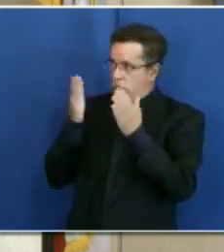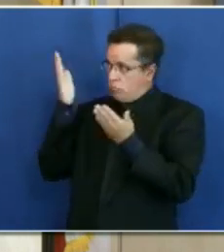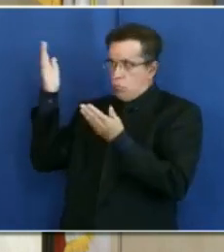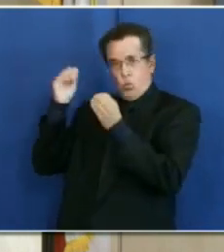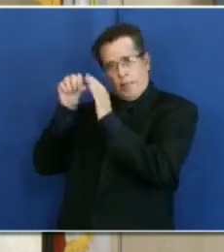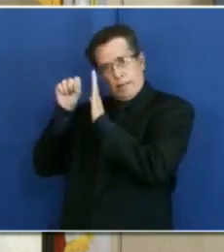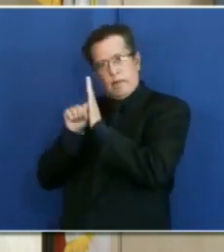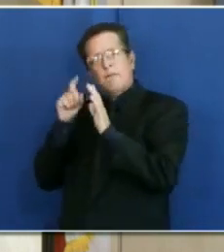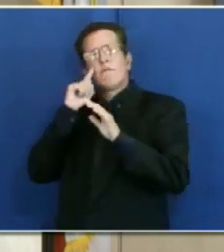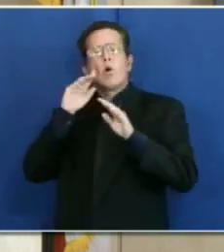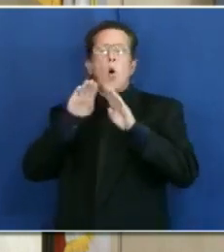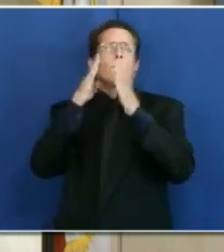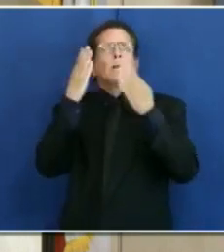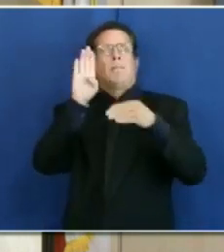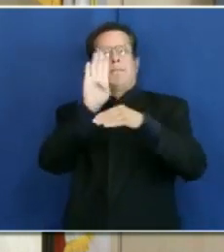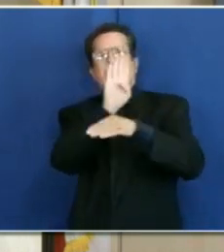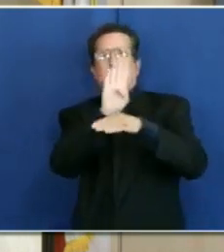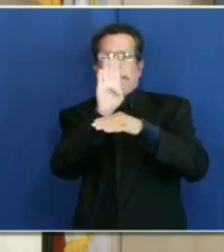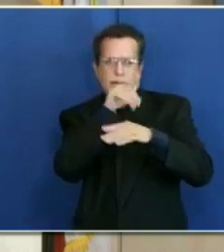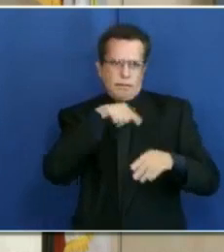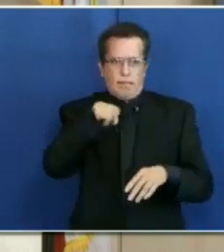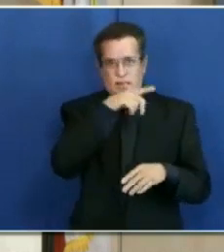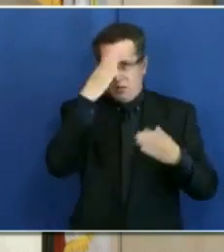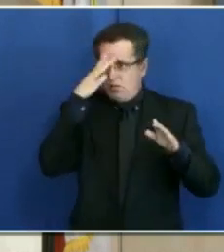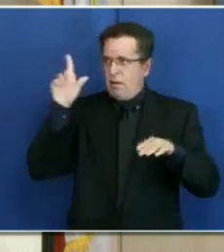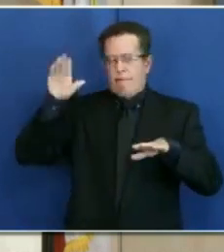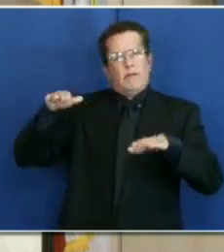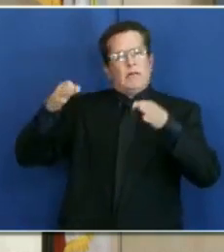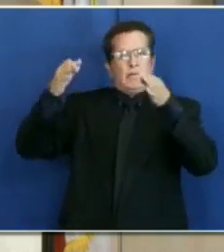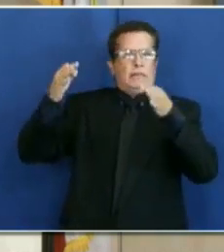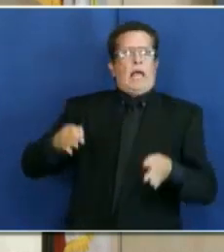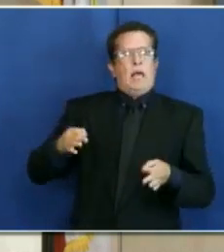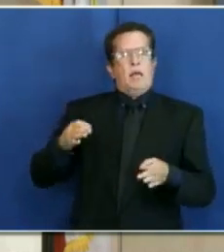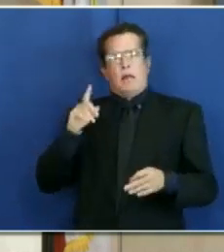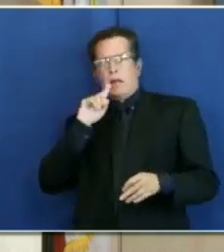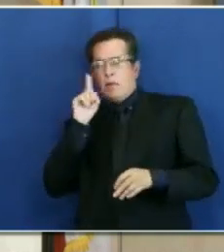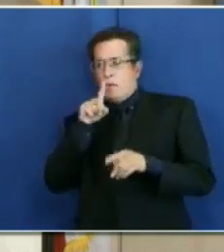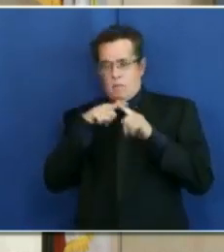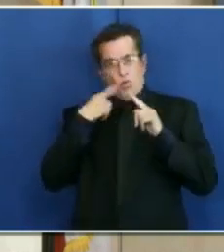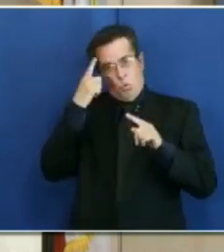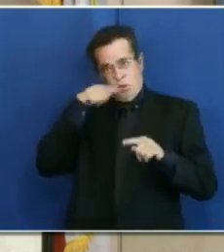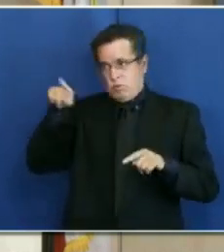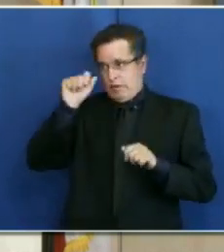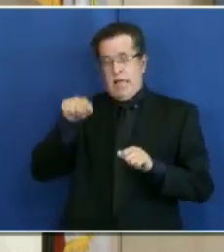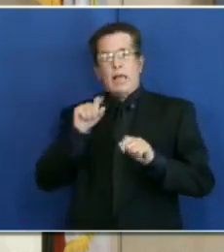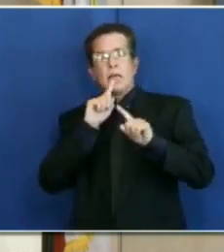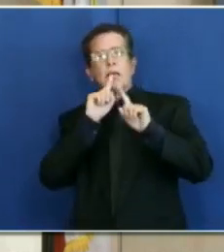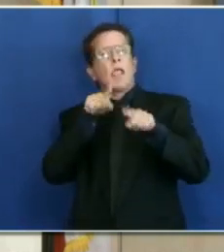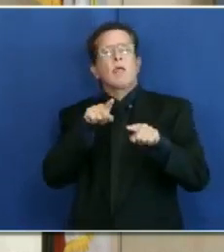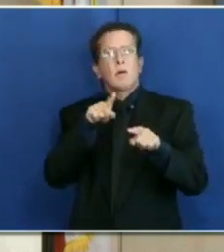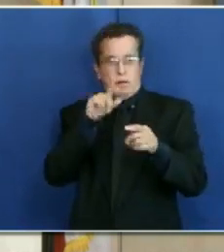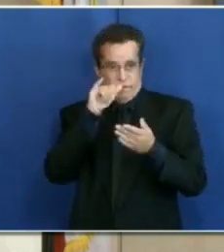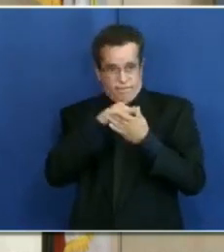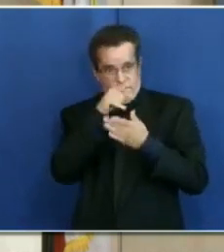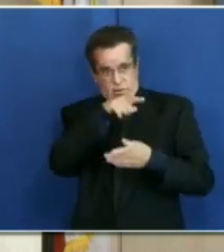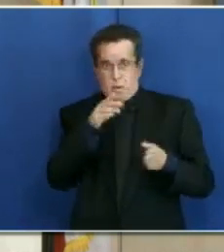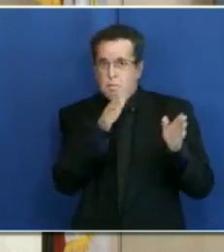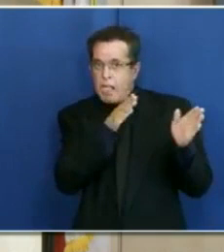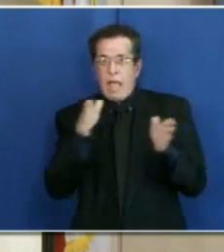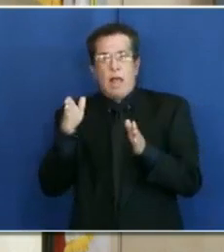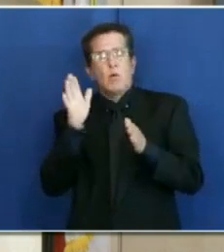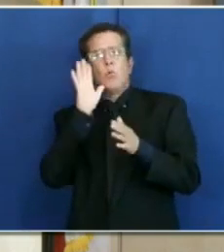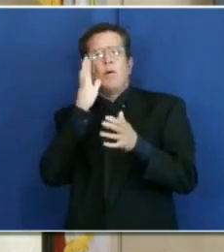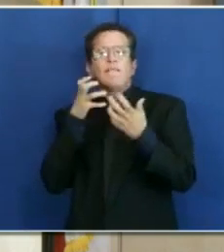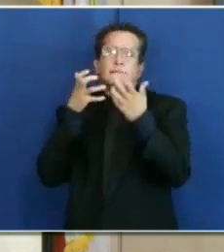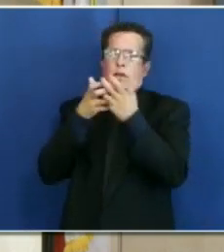obviously have any specifics, but I'm wondering if somebody could kind of give us insight into whether these plans will be more tailored